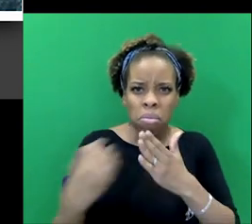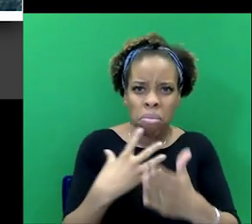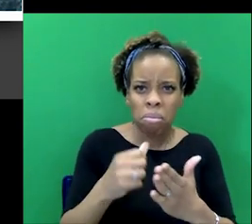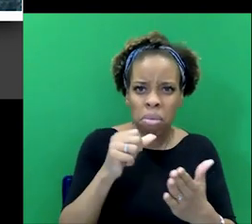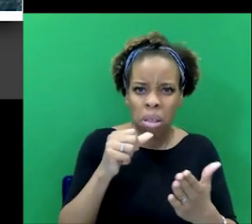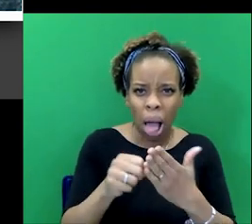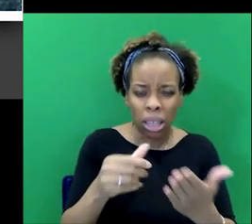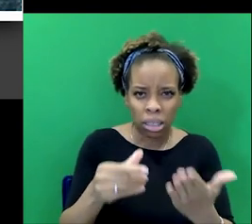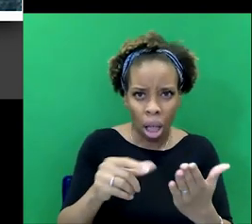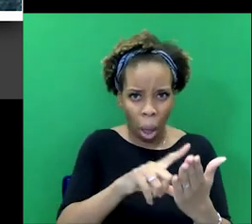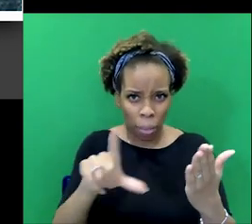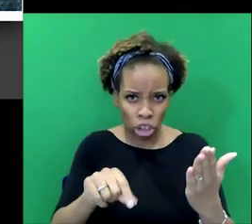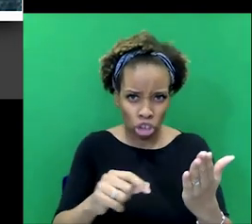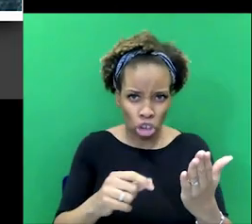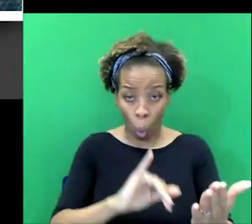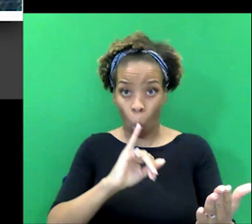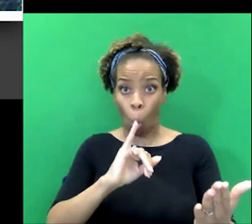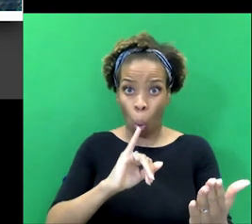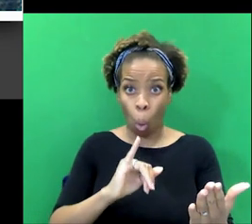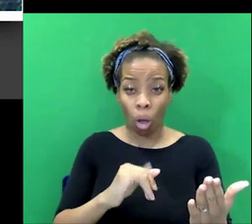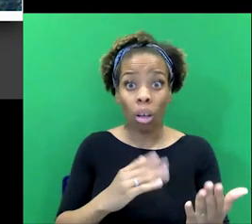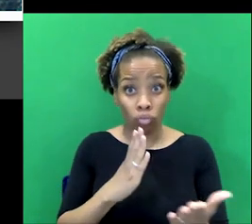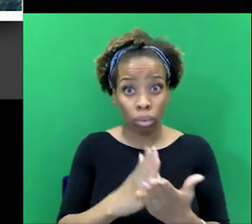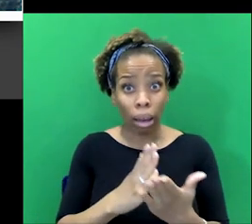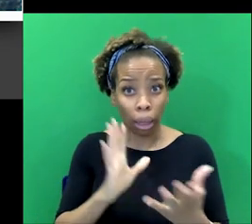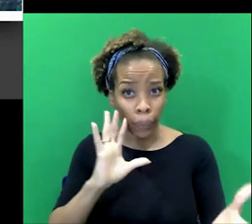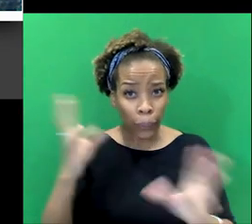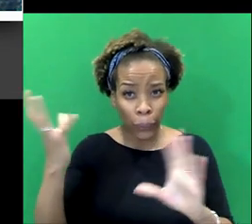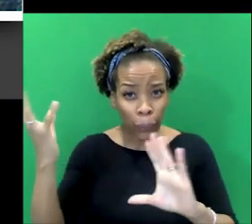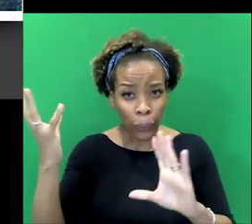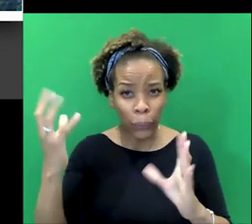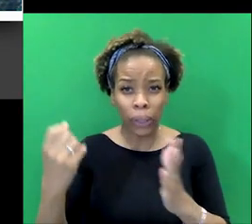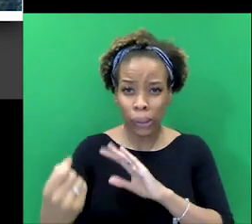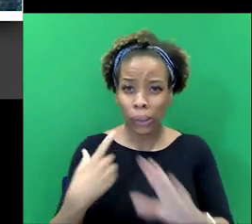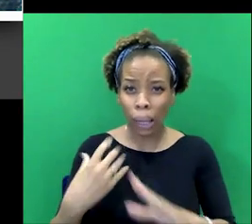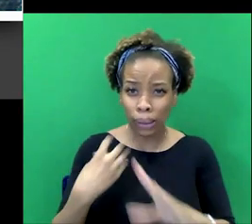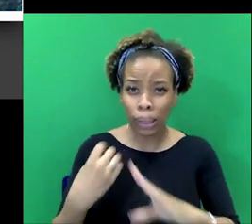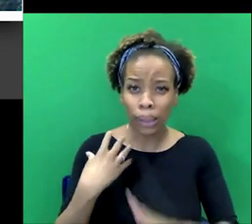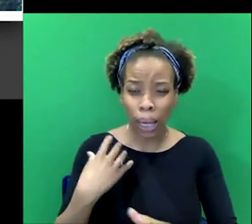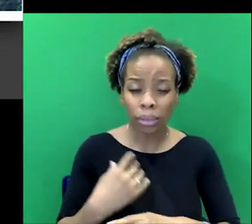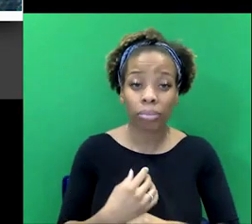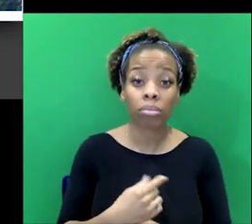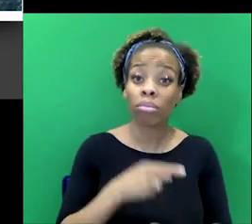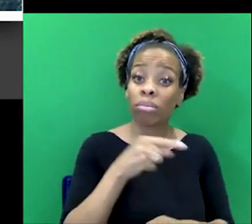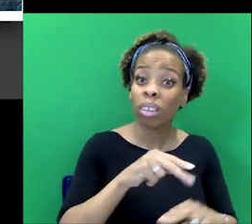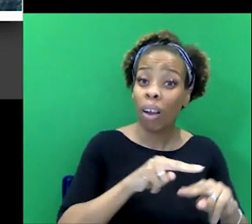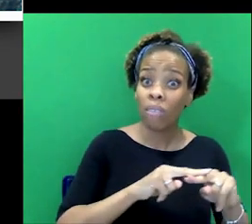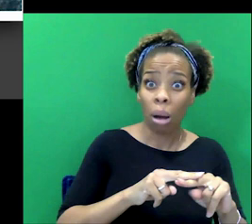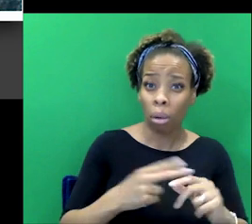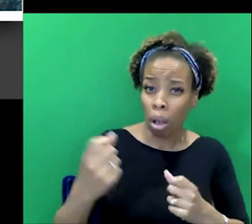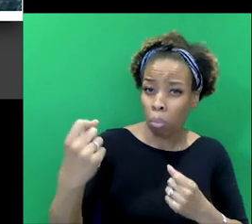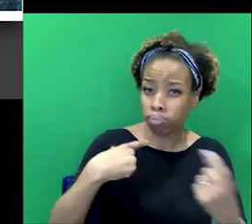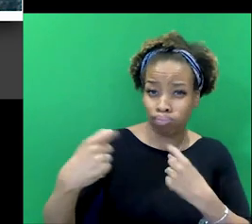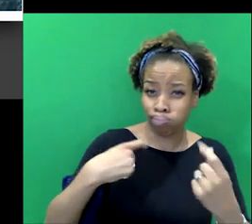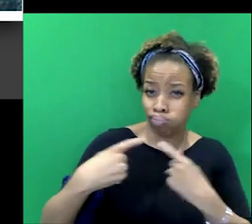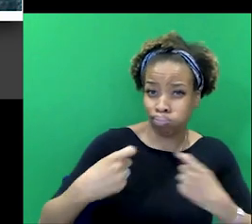sometimes bordering on the, you know, completely maniacal letters. But, so this family are besieged, and they've